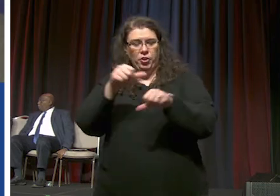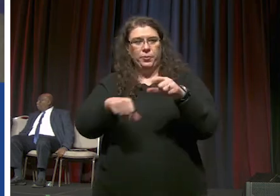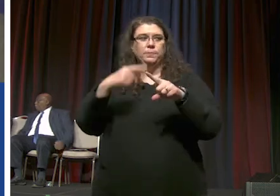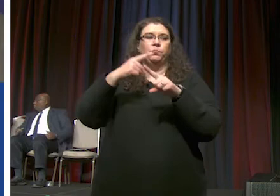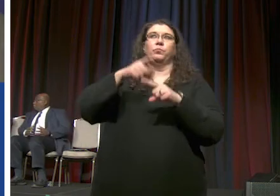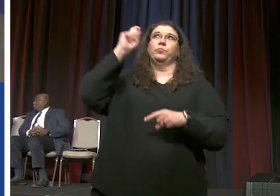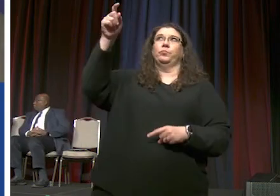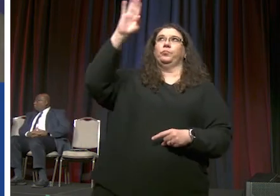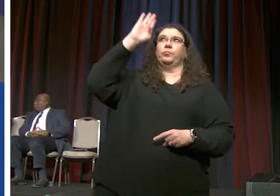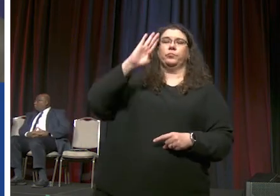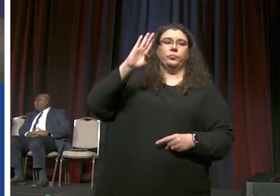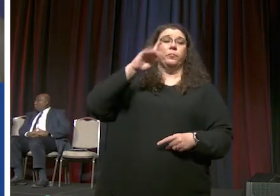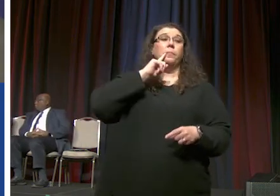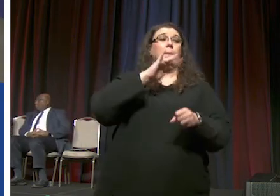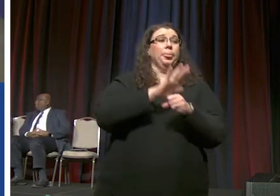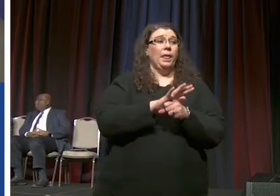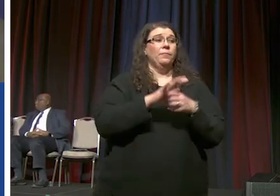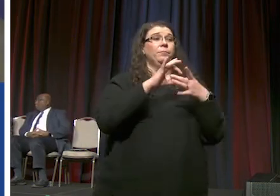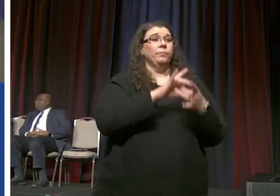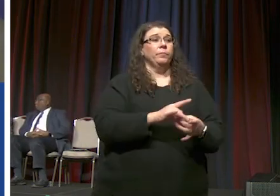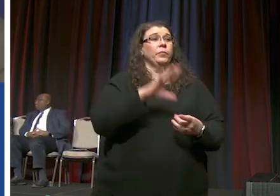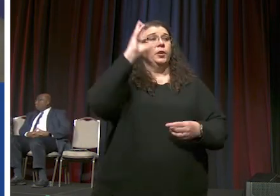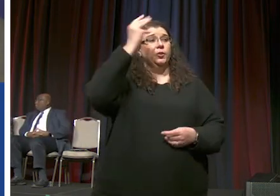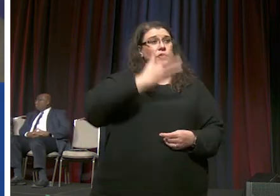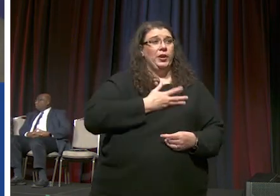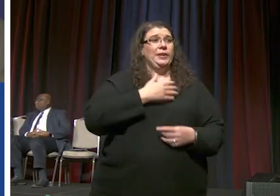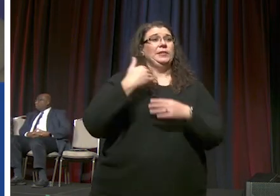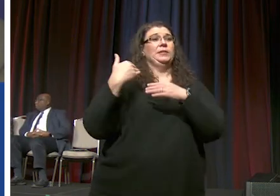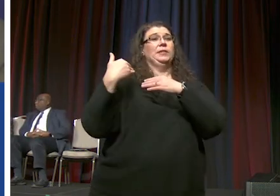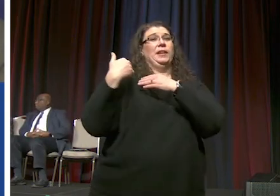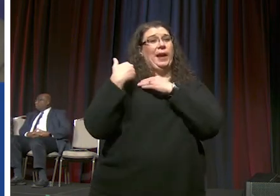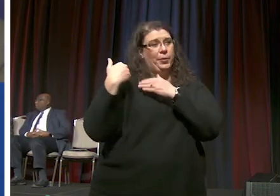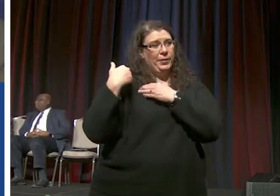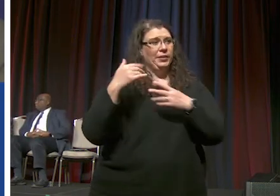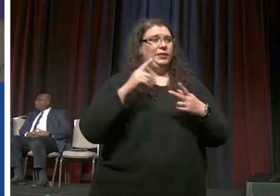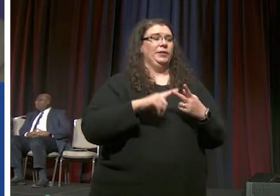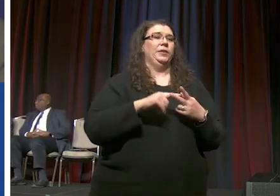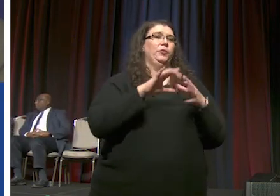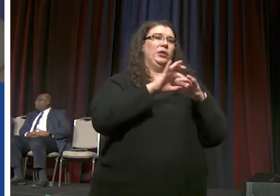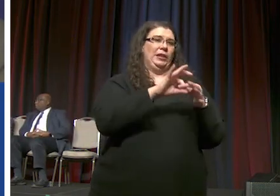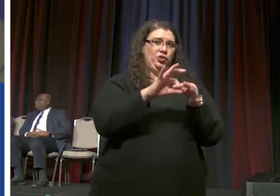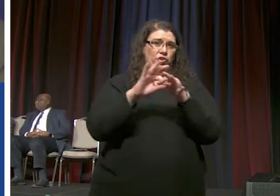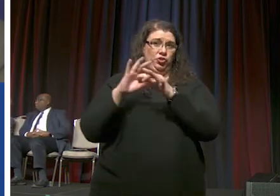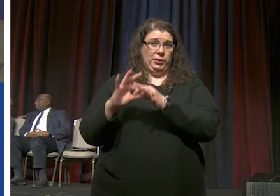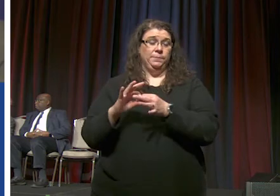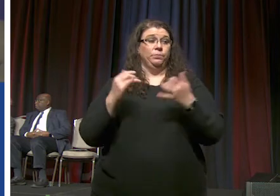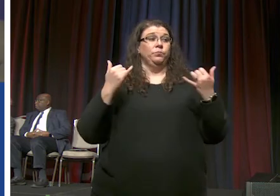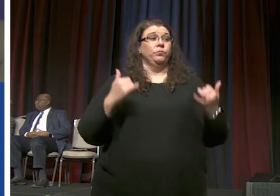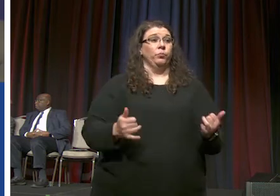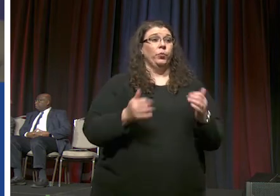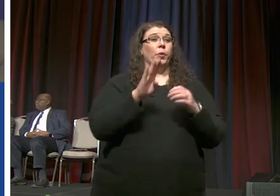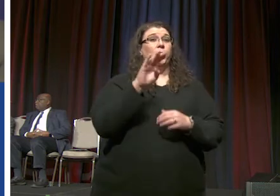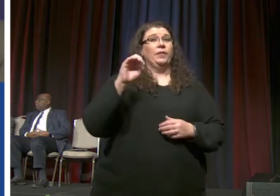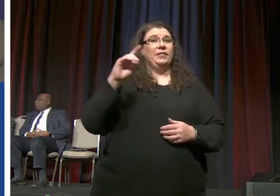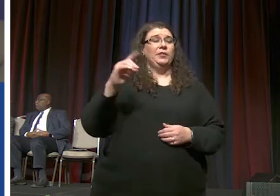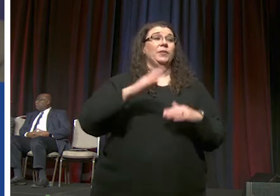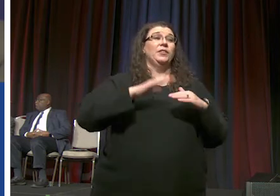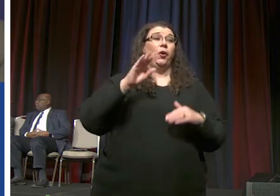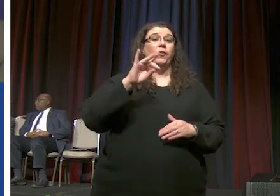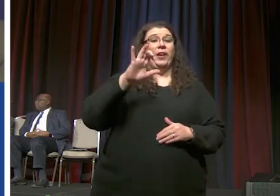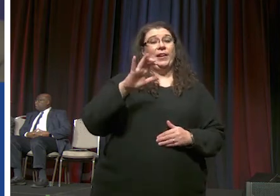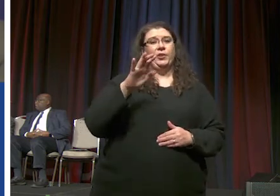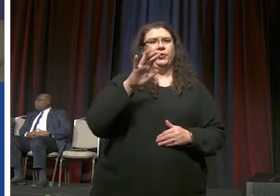grounded in grace accountability forgiveness and relationship and so our current book of discipline is over 815 pages